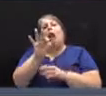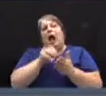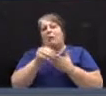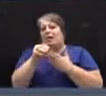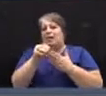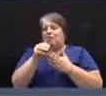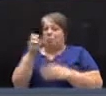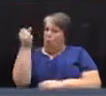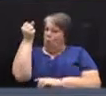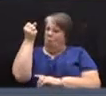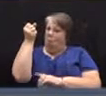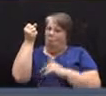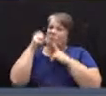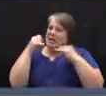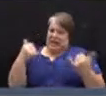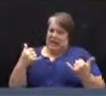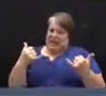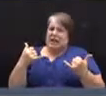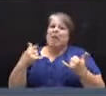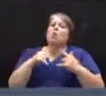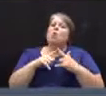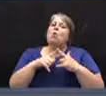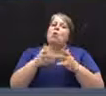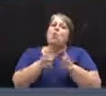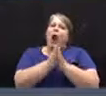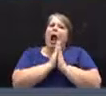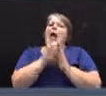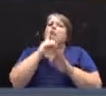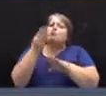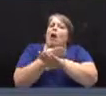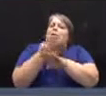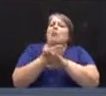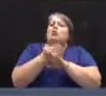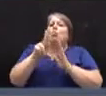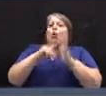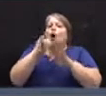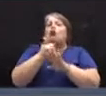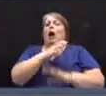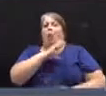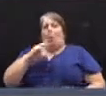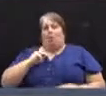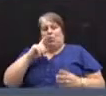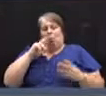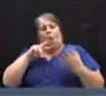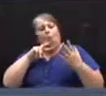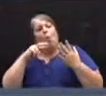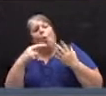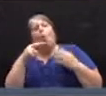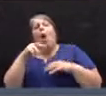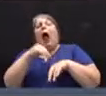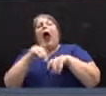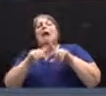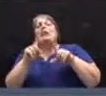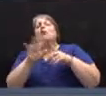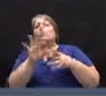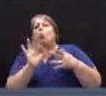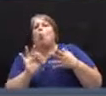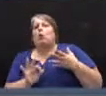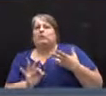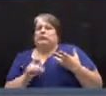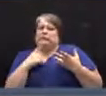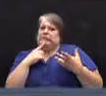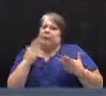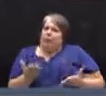Police Fire Renovations Project Committee to begin looking at alternatives. They have proposed some